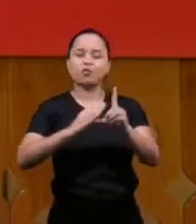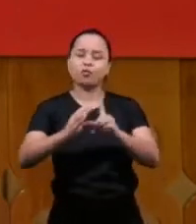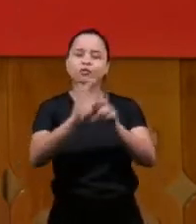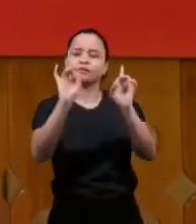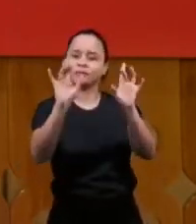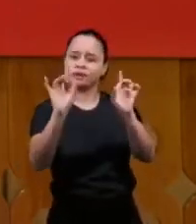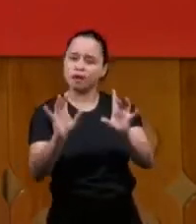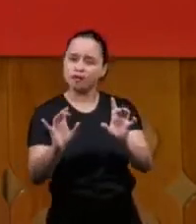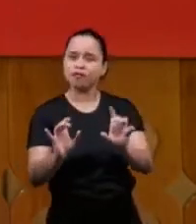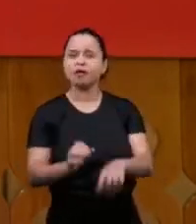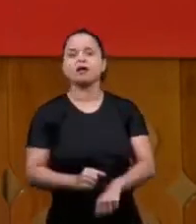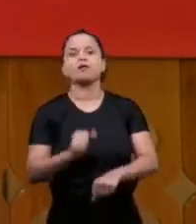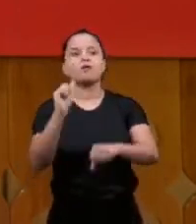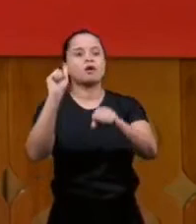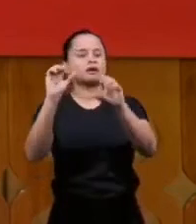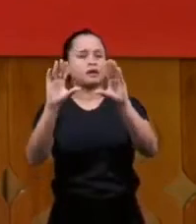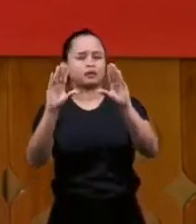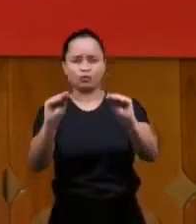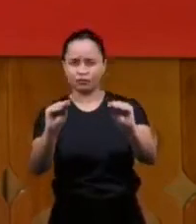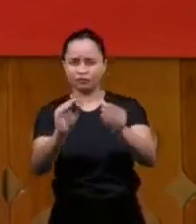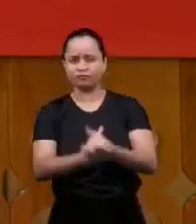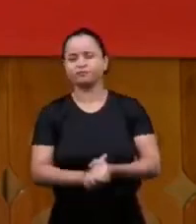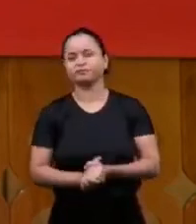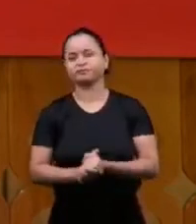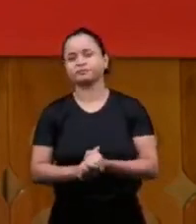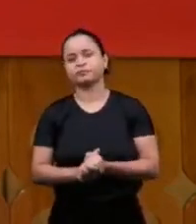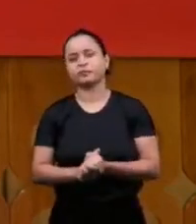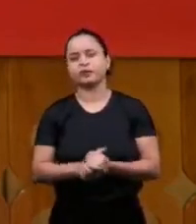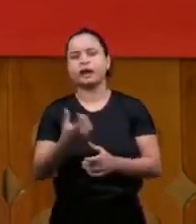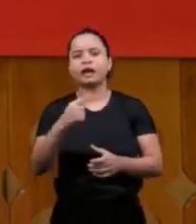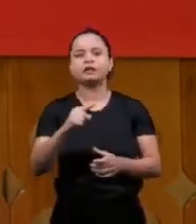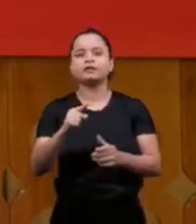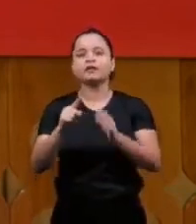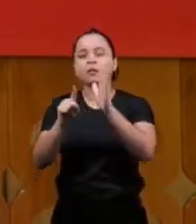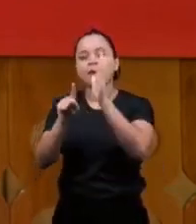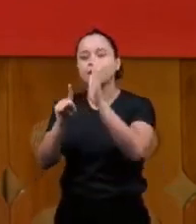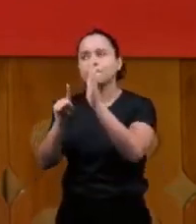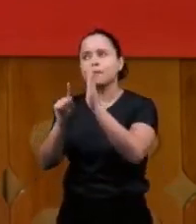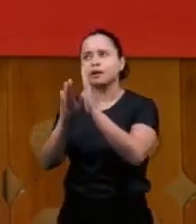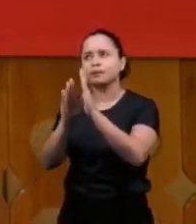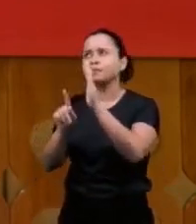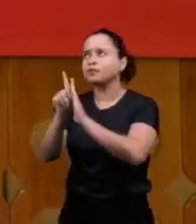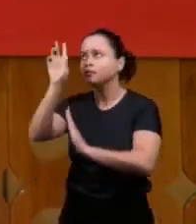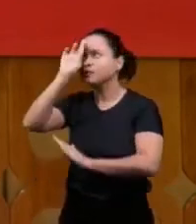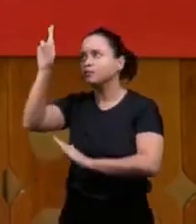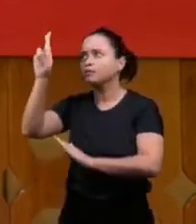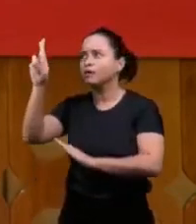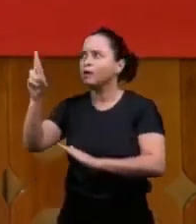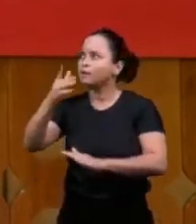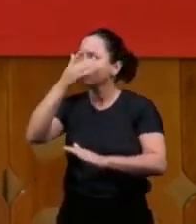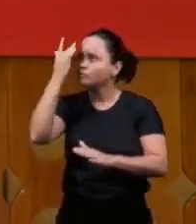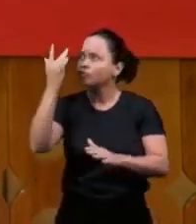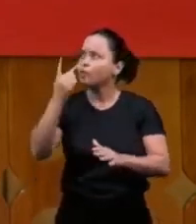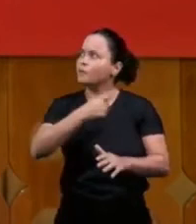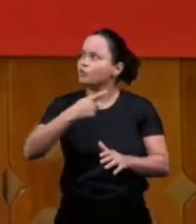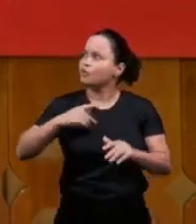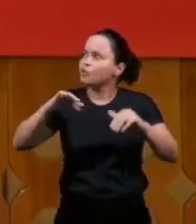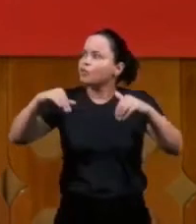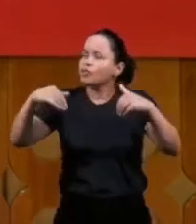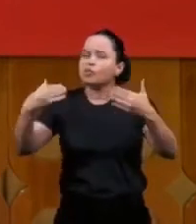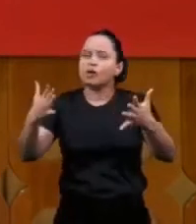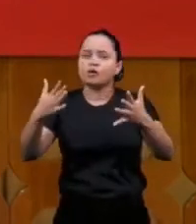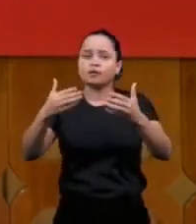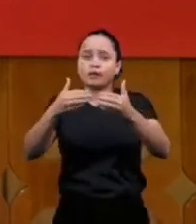and we went to consult the Lord to see who would have the first message and we